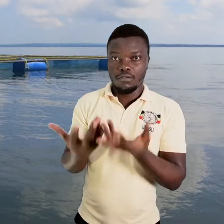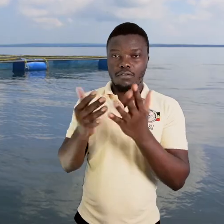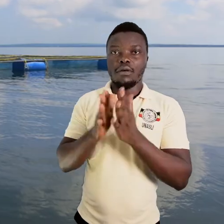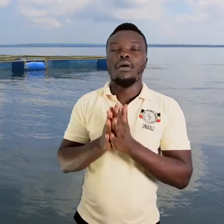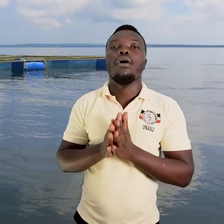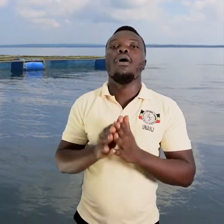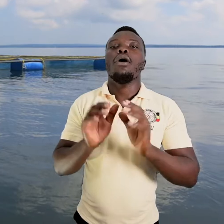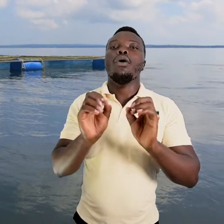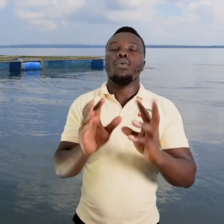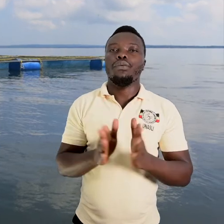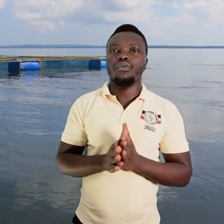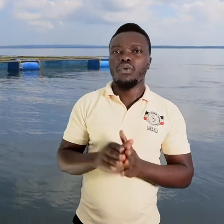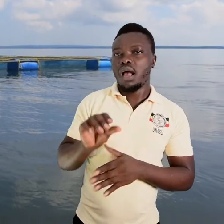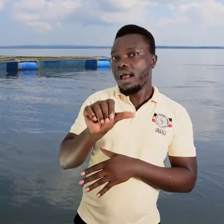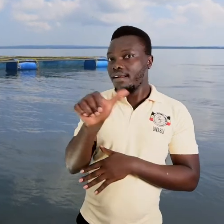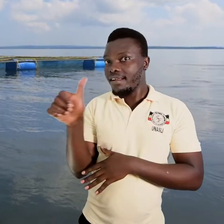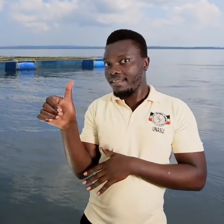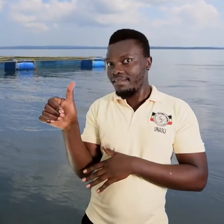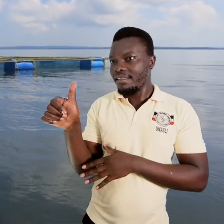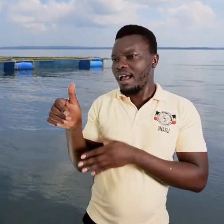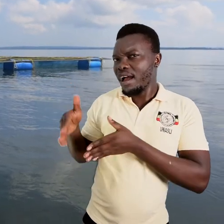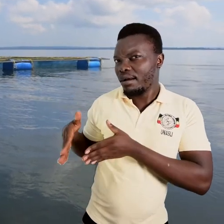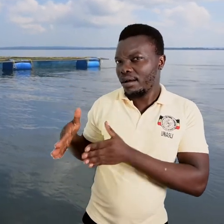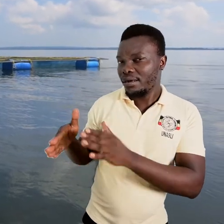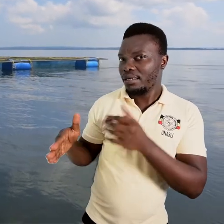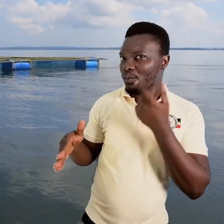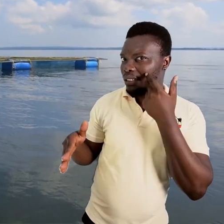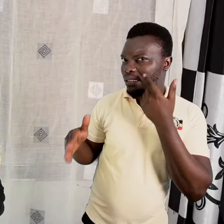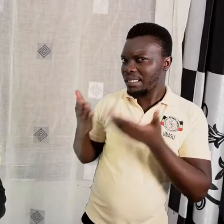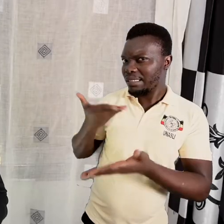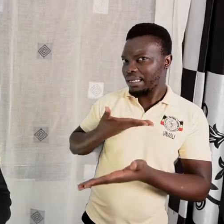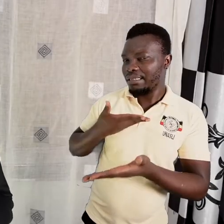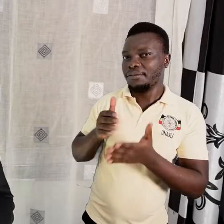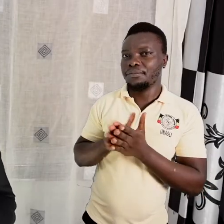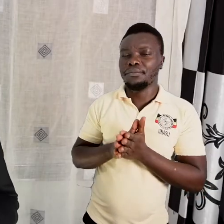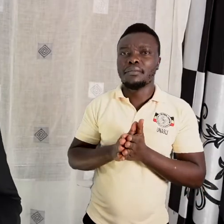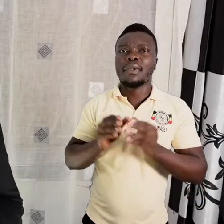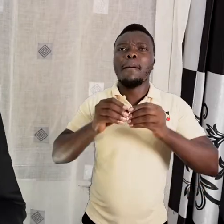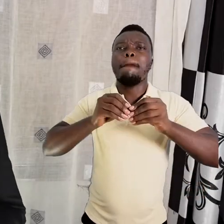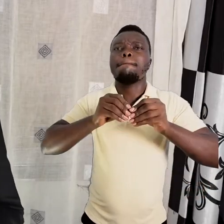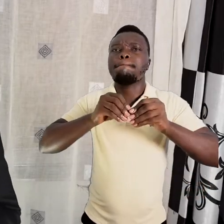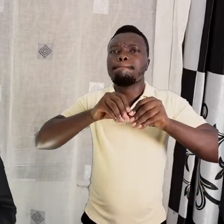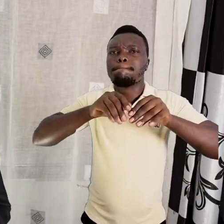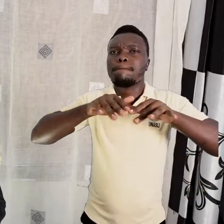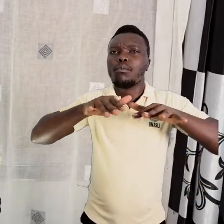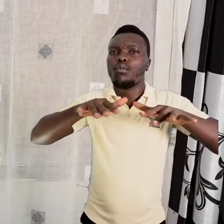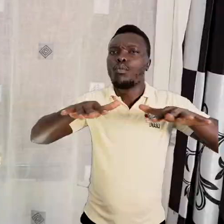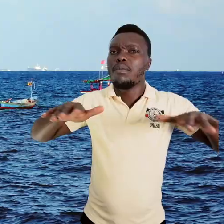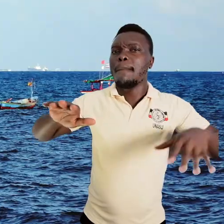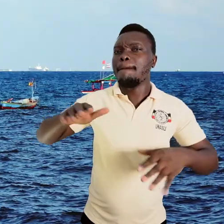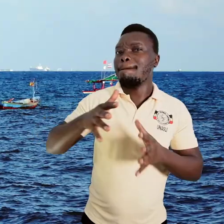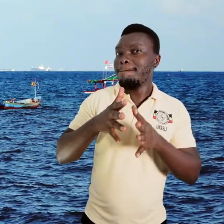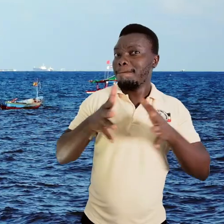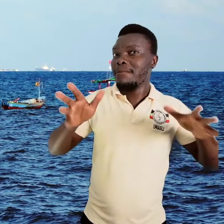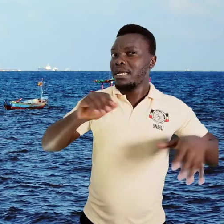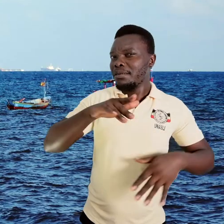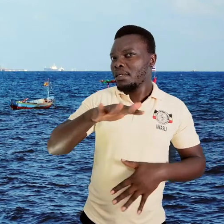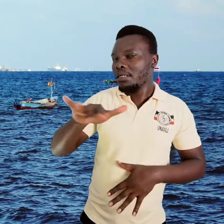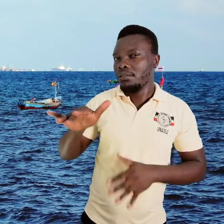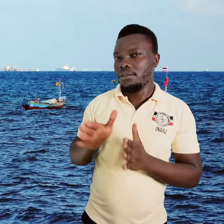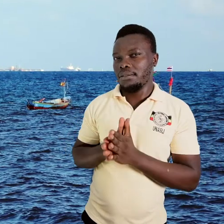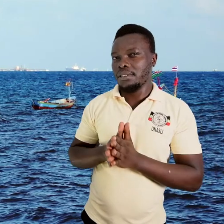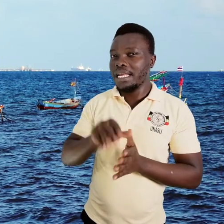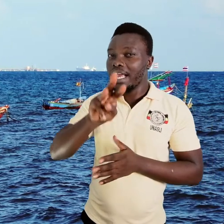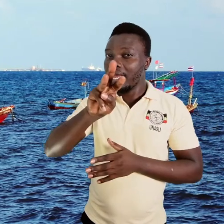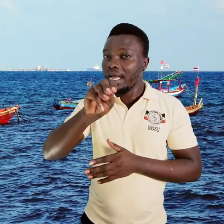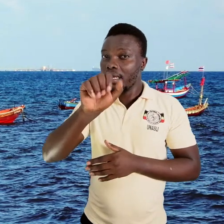On the other hand, we have said that we have some marine water fishing grounds. Let me ask